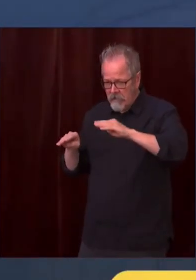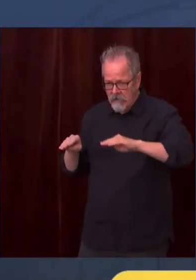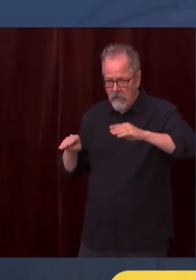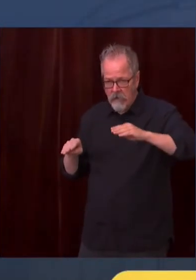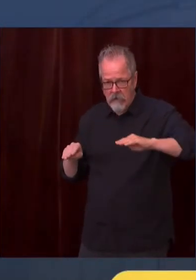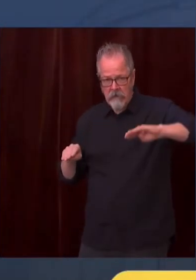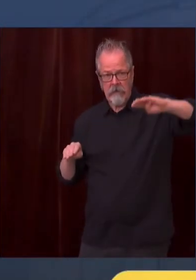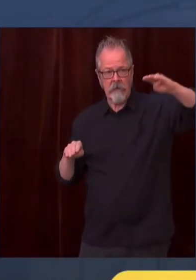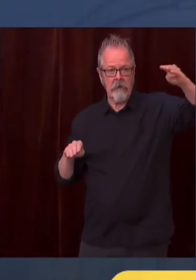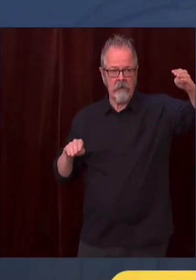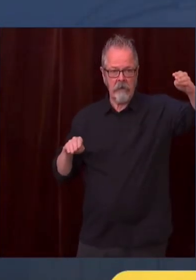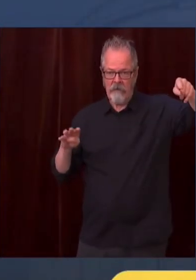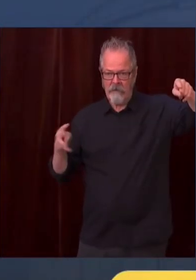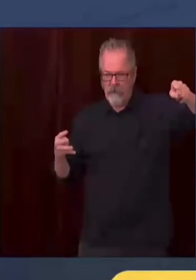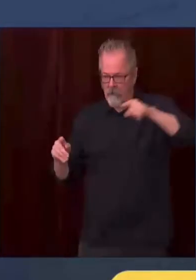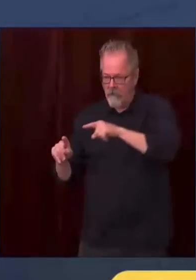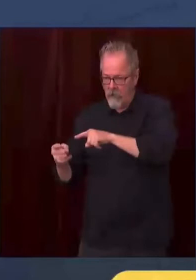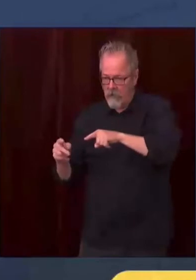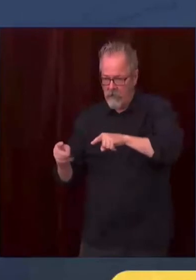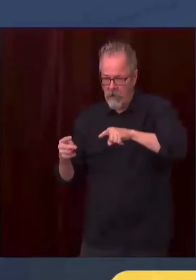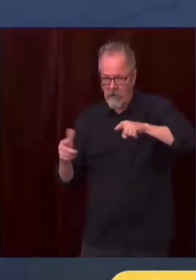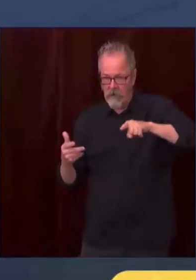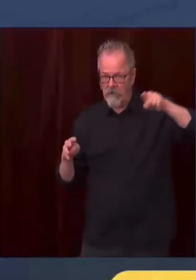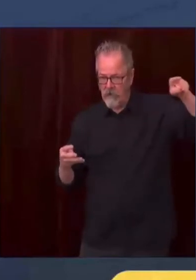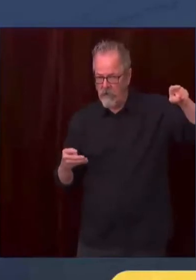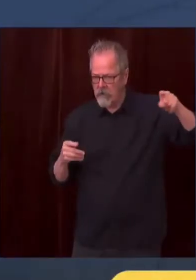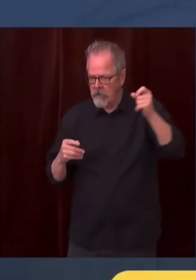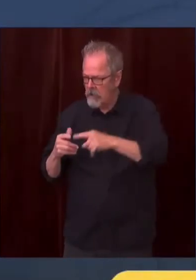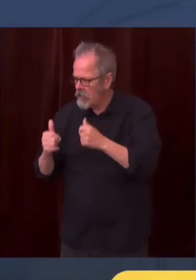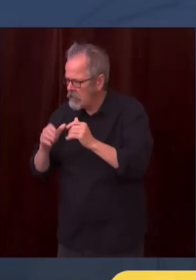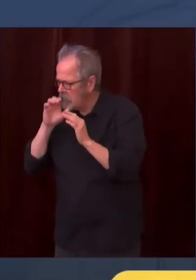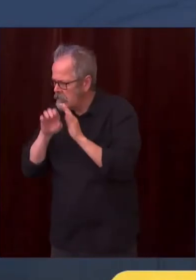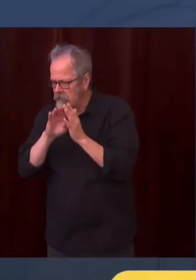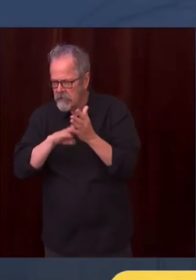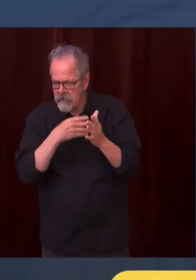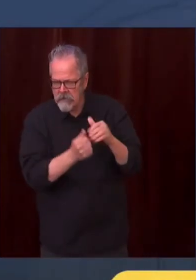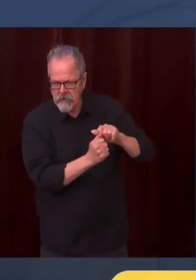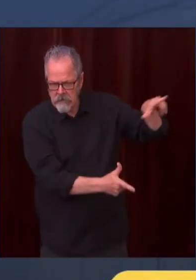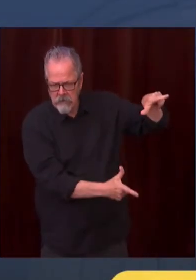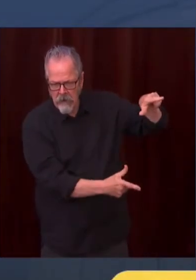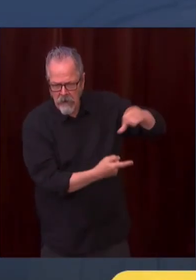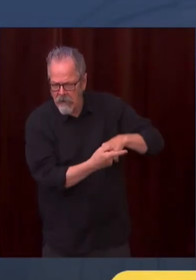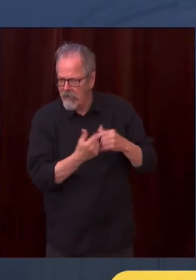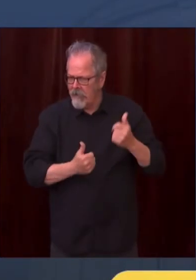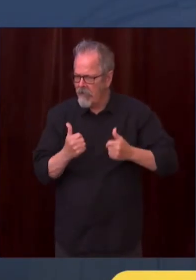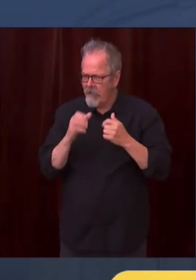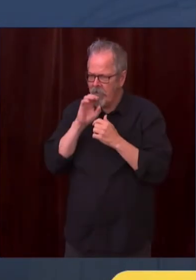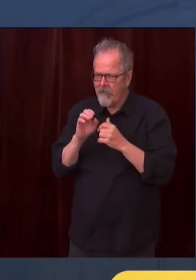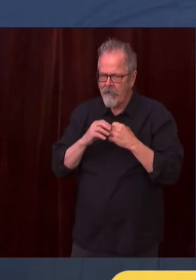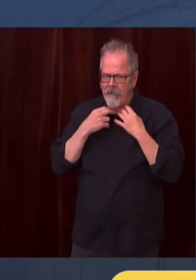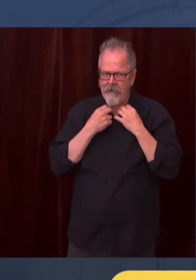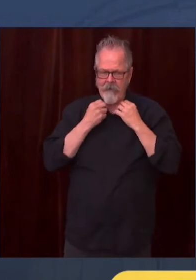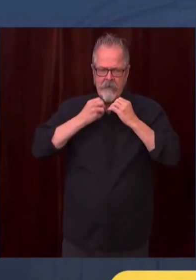so I can see which one is up, please. Okay, this shows the rate of cases going back